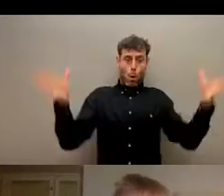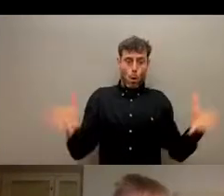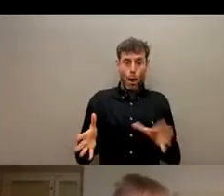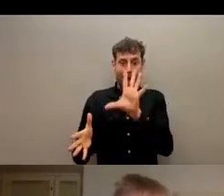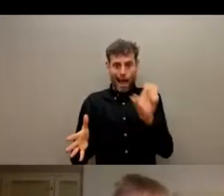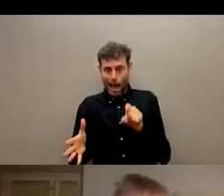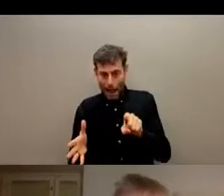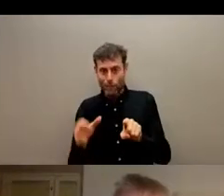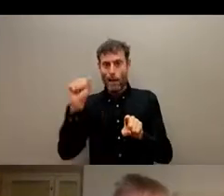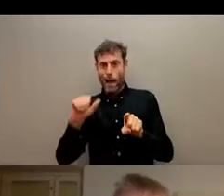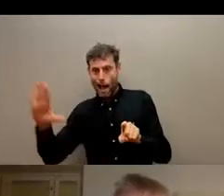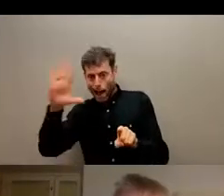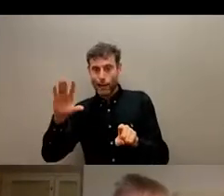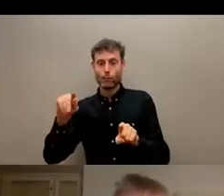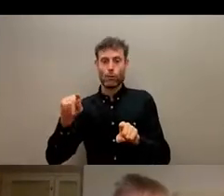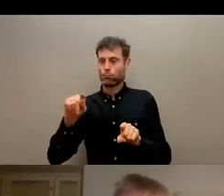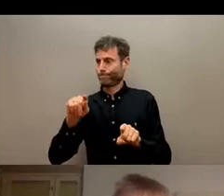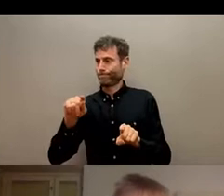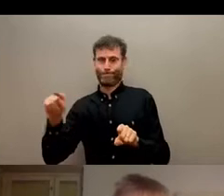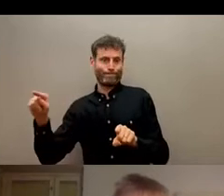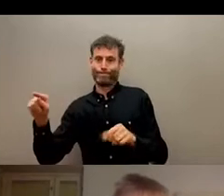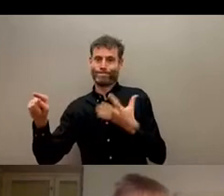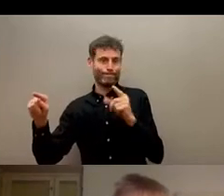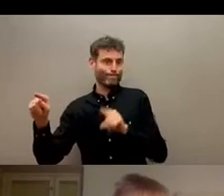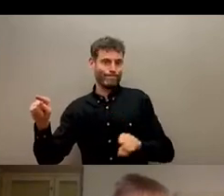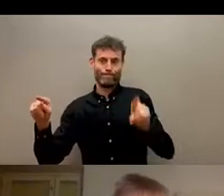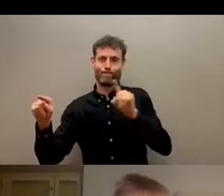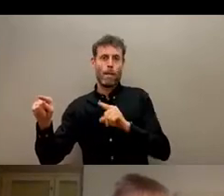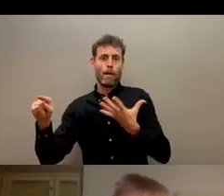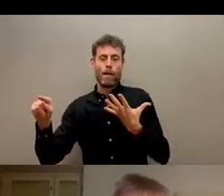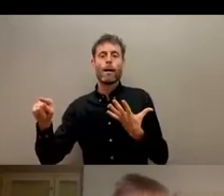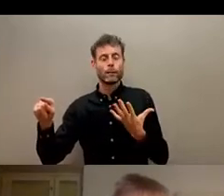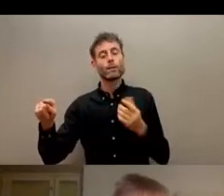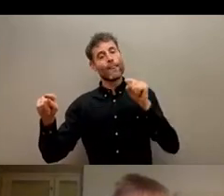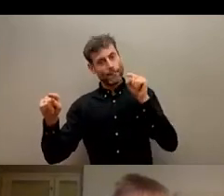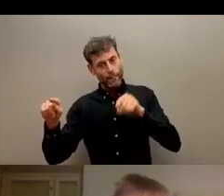as a sector, as a whole, this is how we're doing. And that is really, really important.